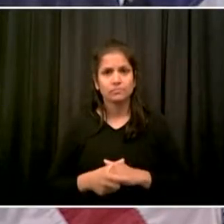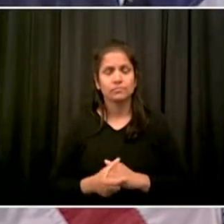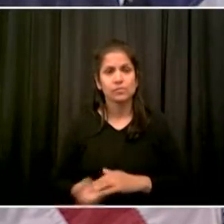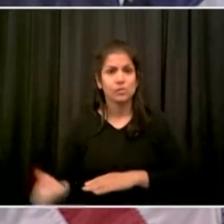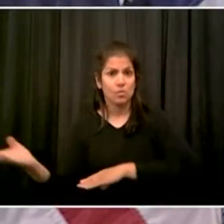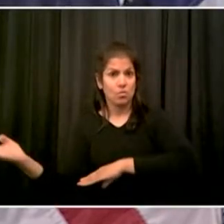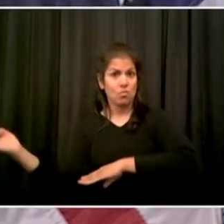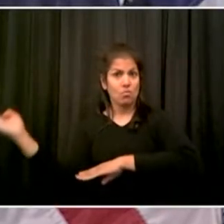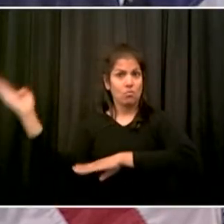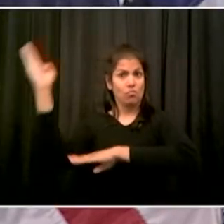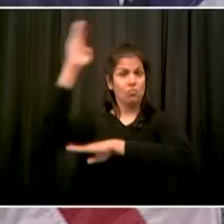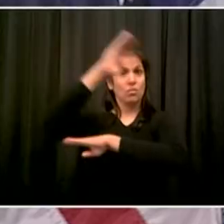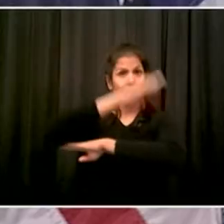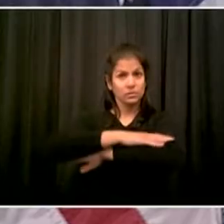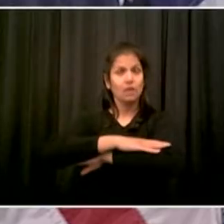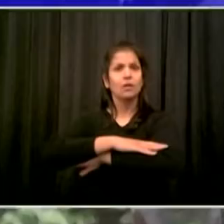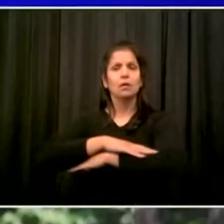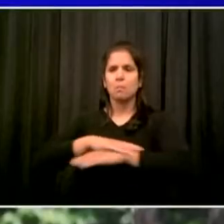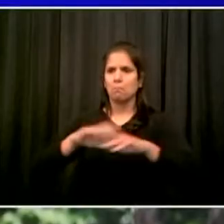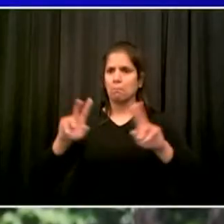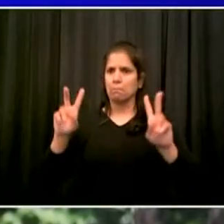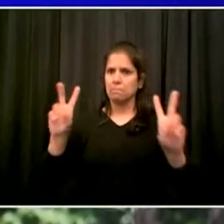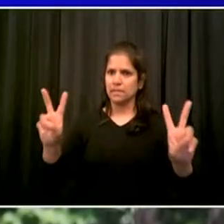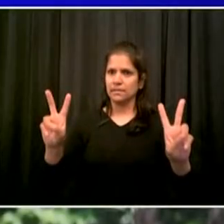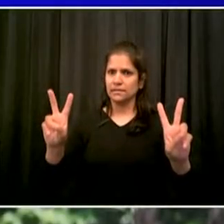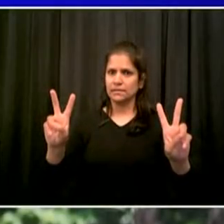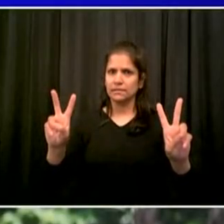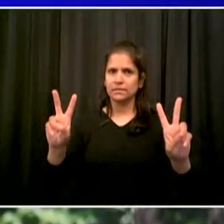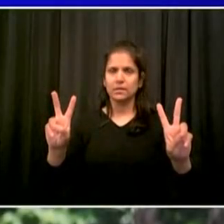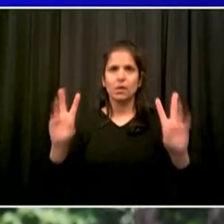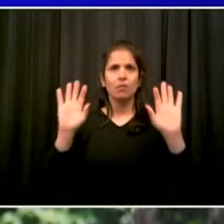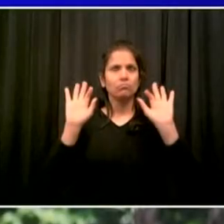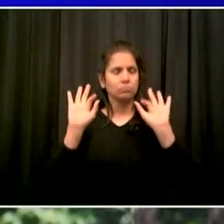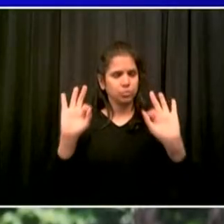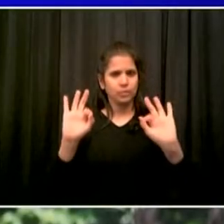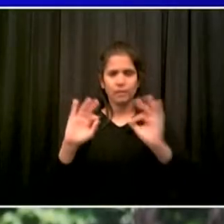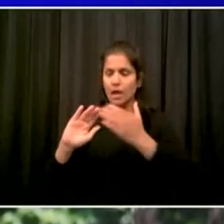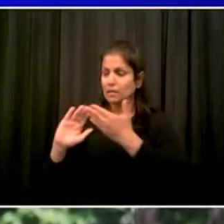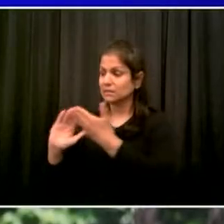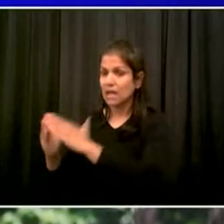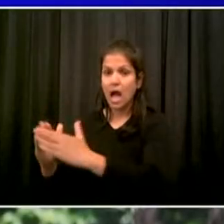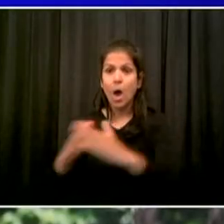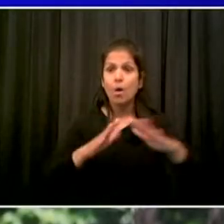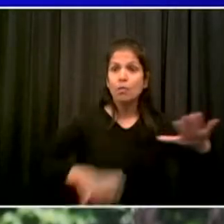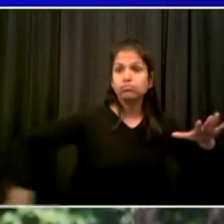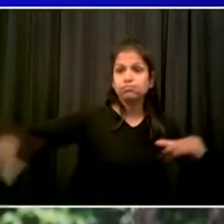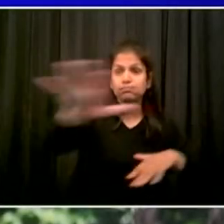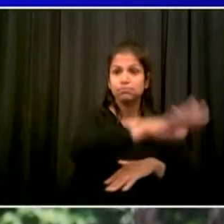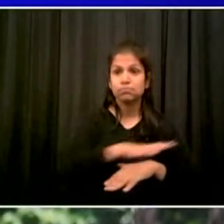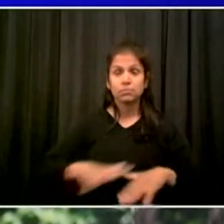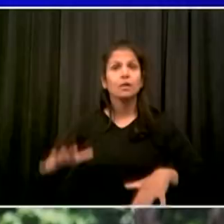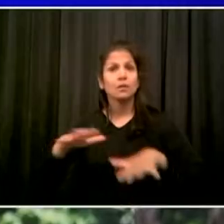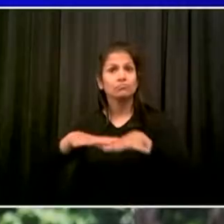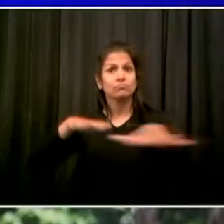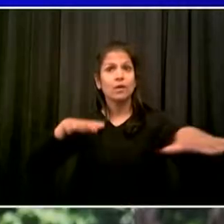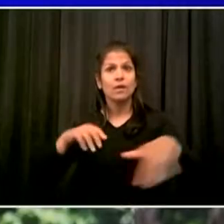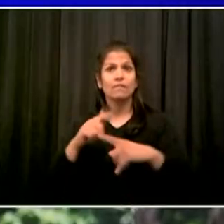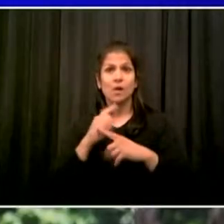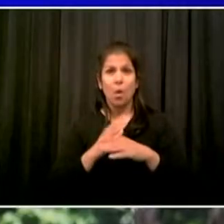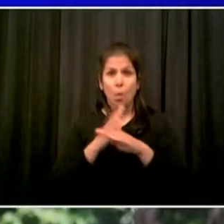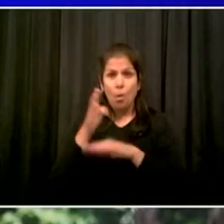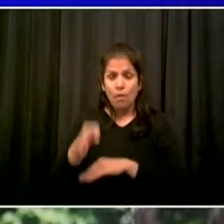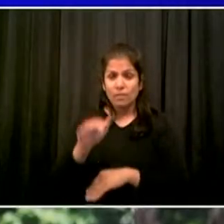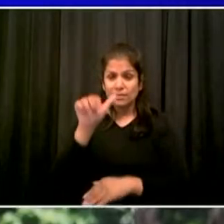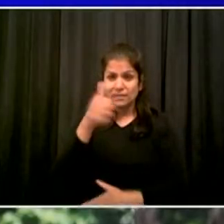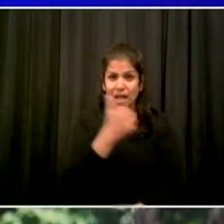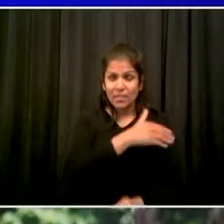city, related to the protests. Again, tens of thousands of New Yorkers participating. There were